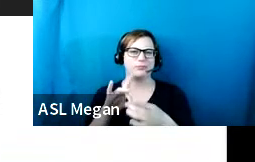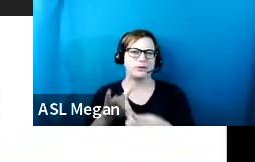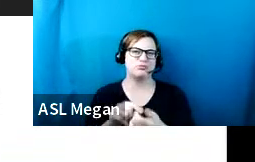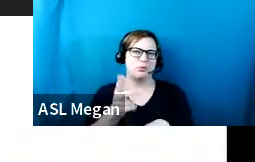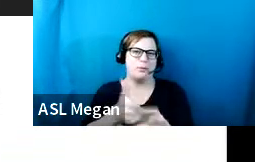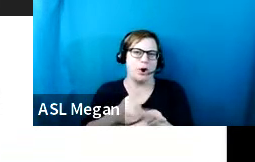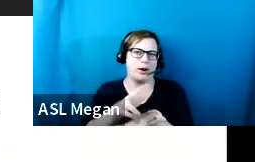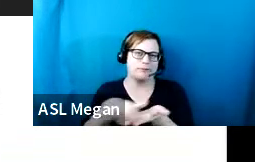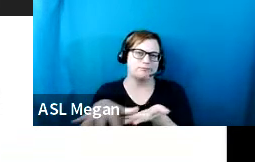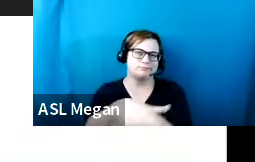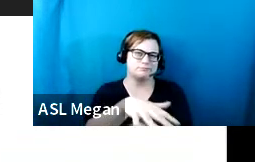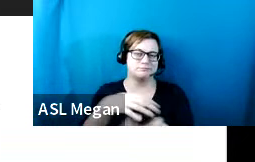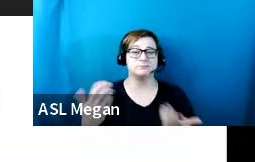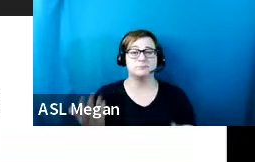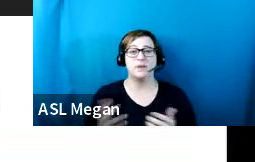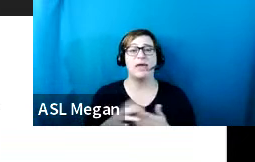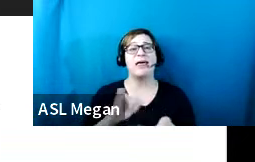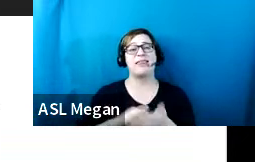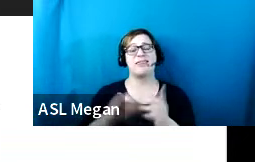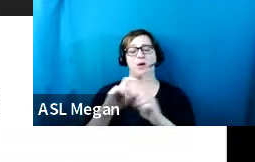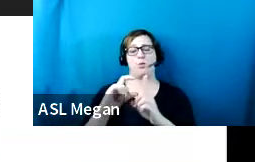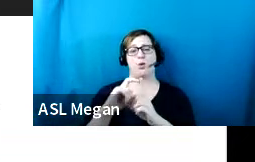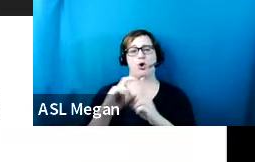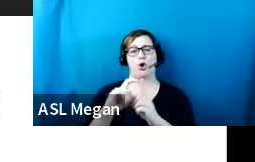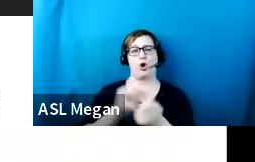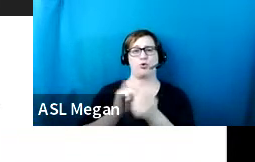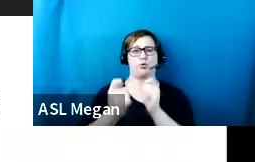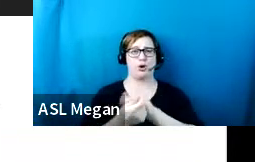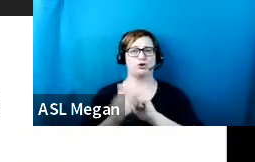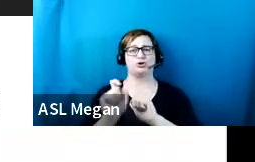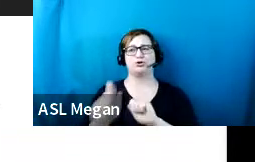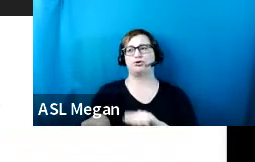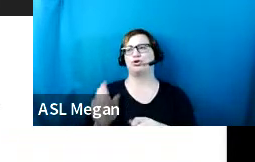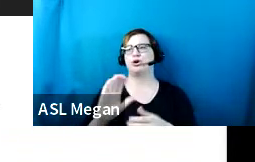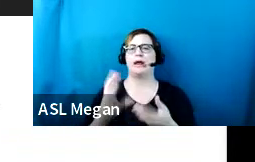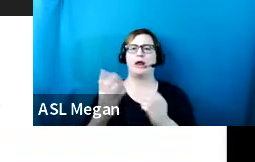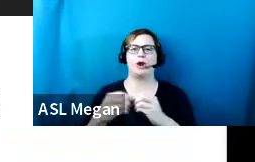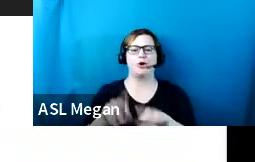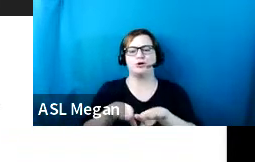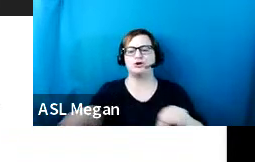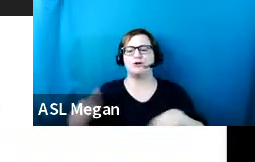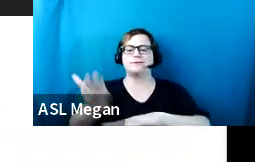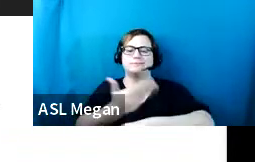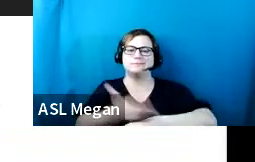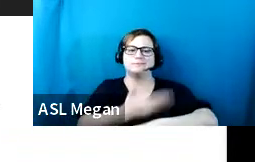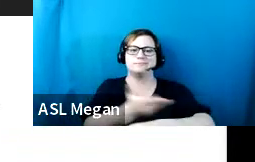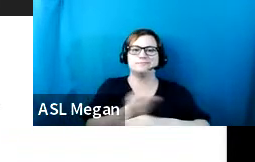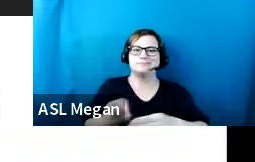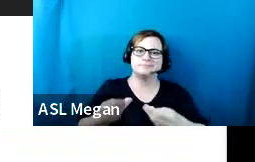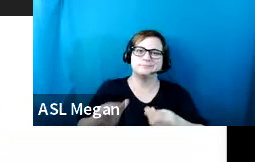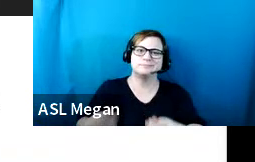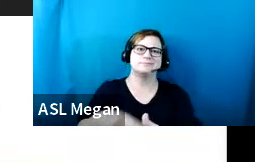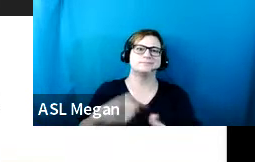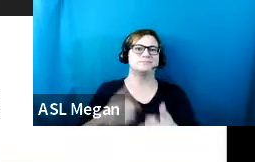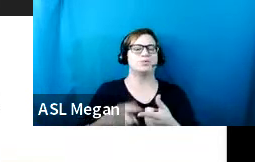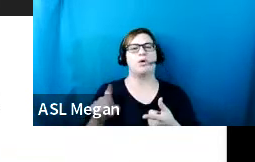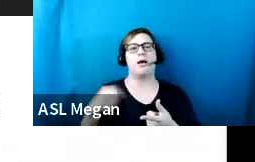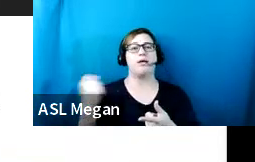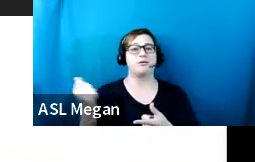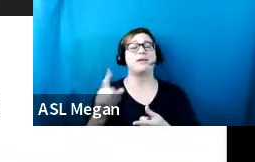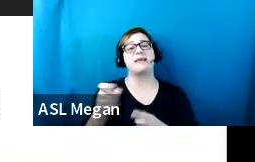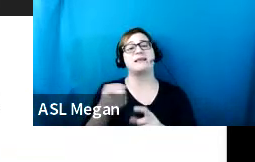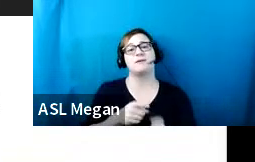the term alteration includes things like resurfacing of vehicle or ways, and that's found in Section